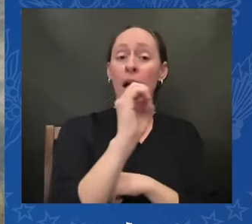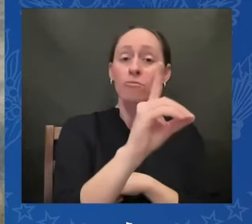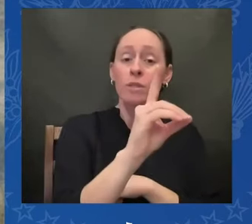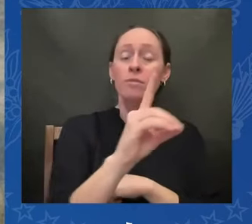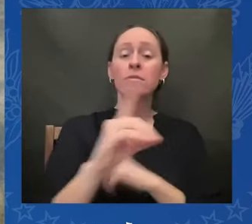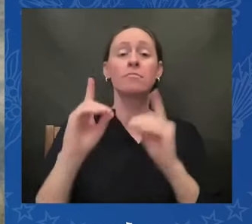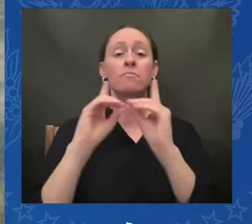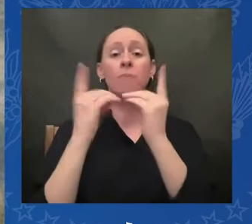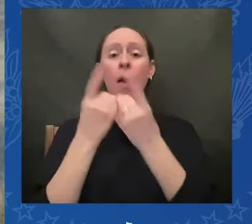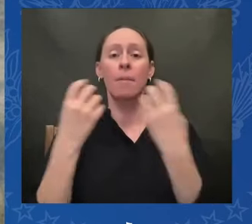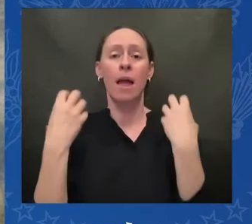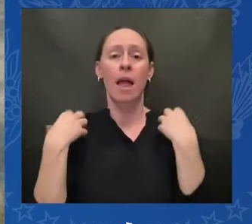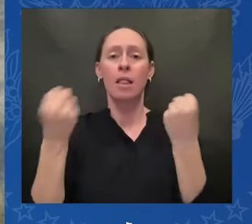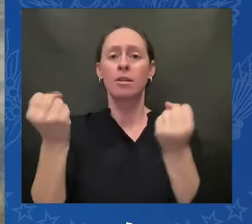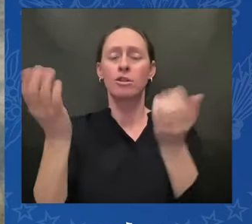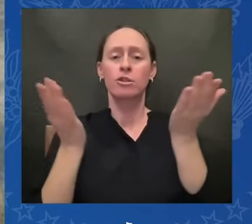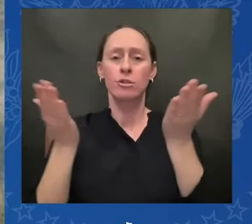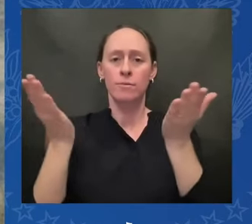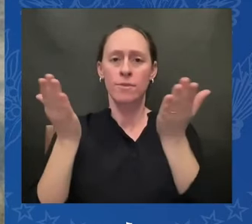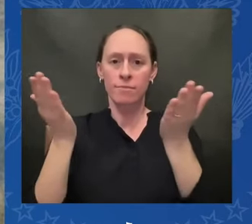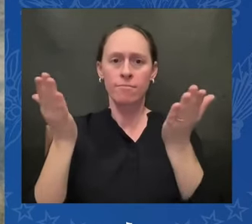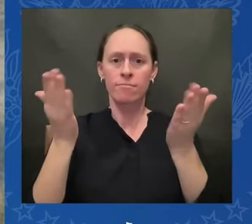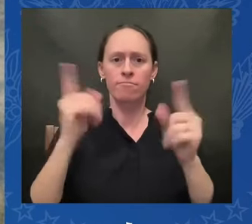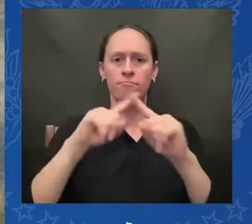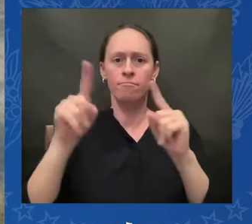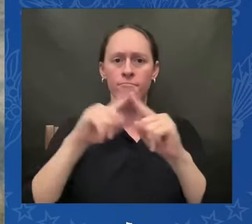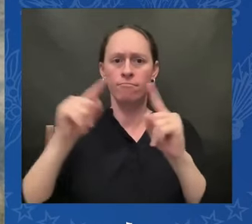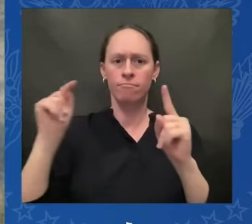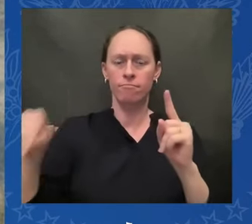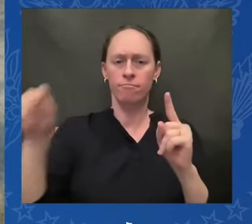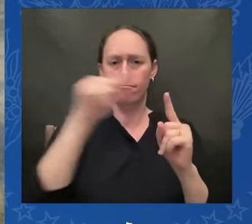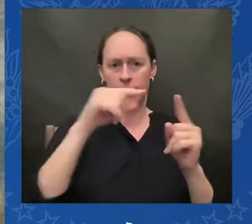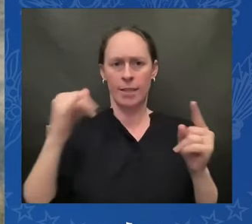of native languages we